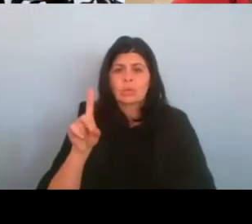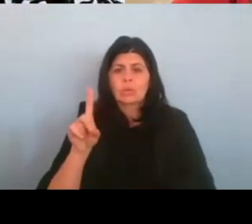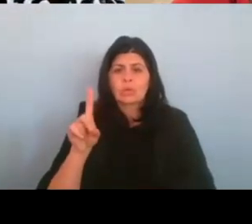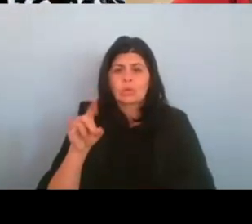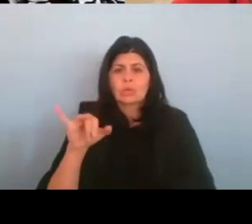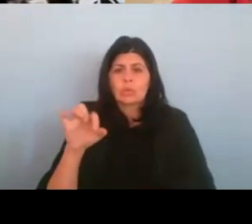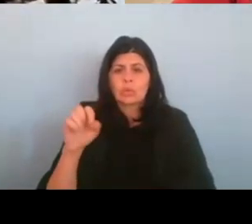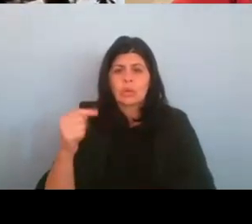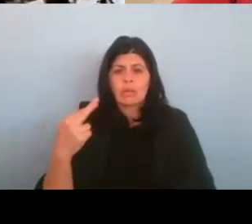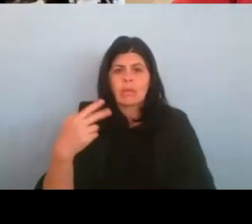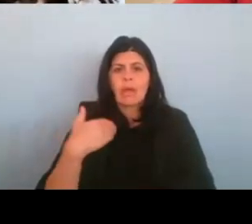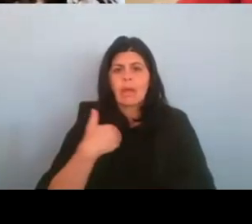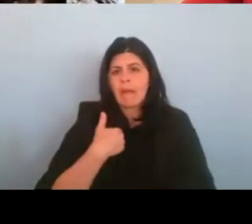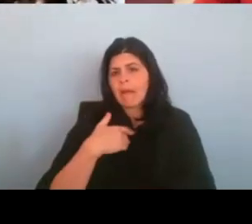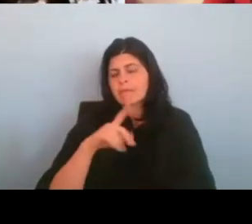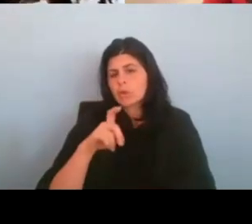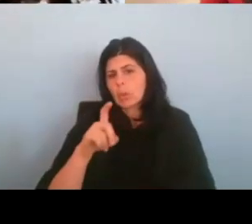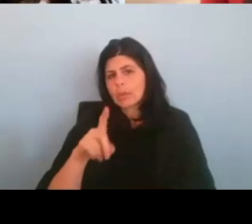um,